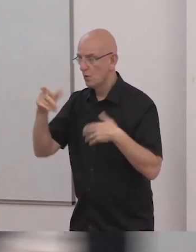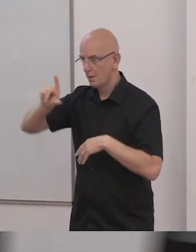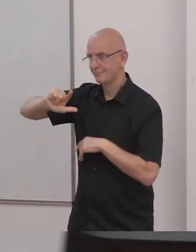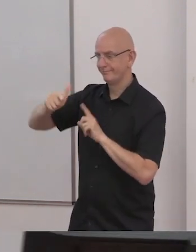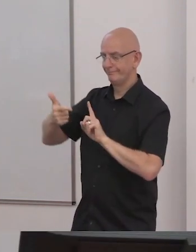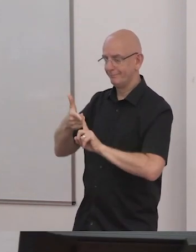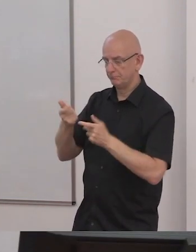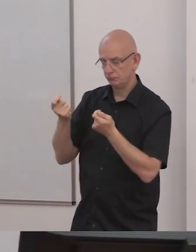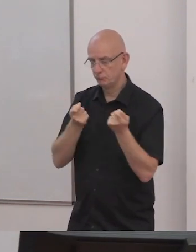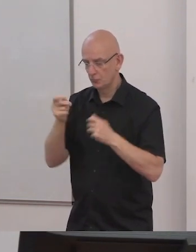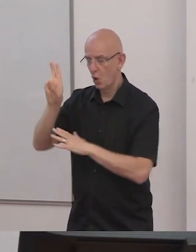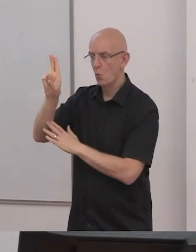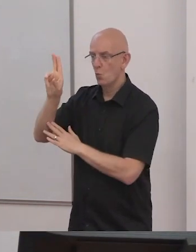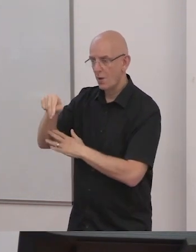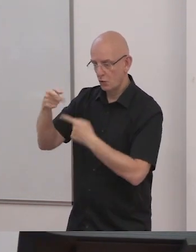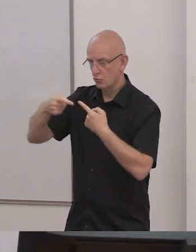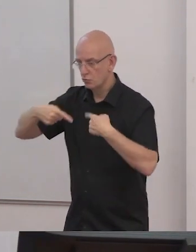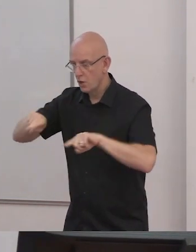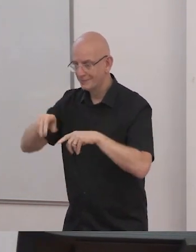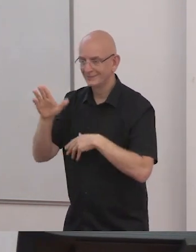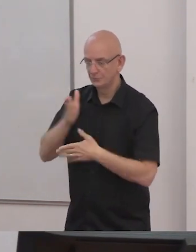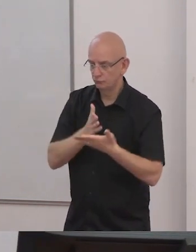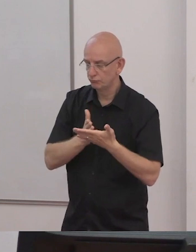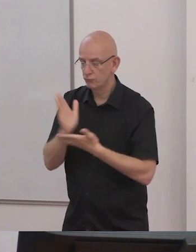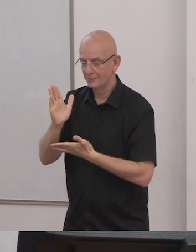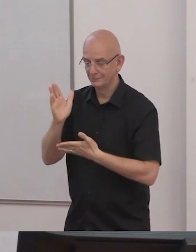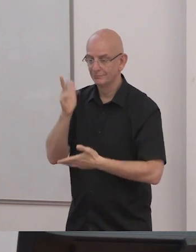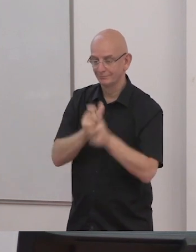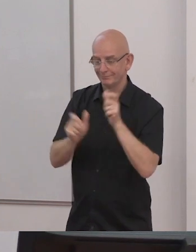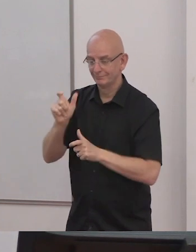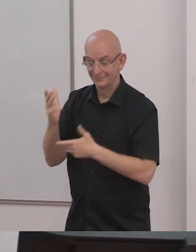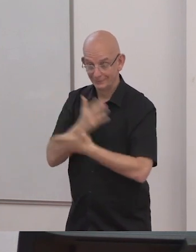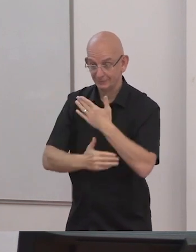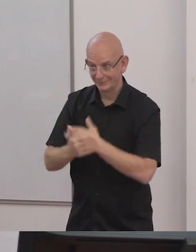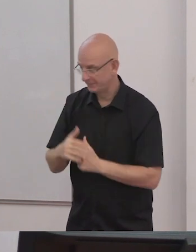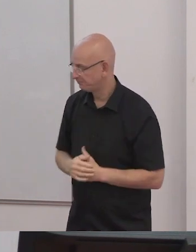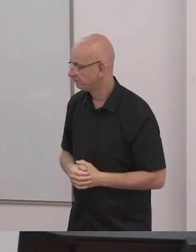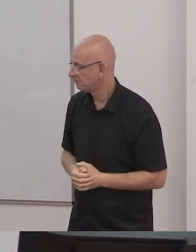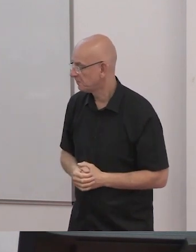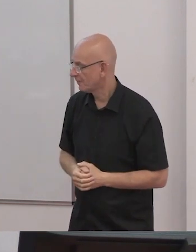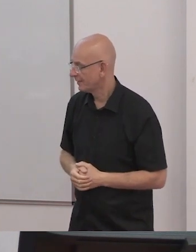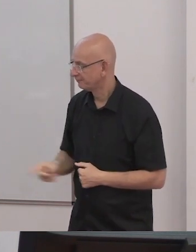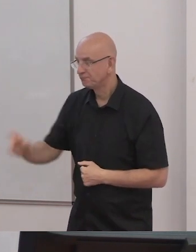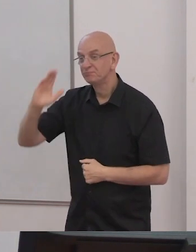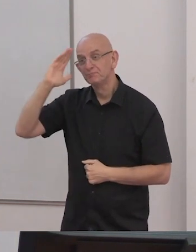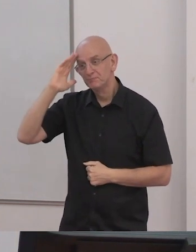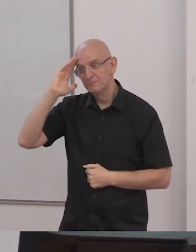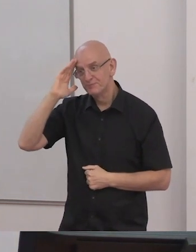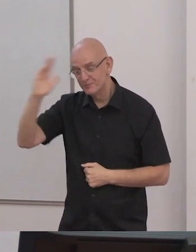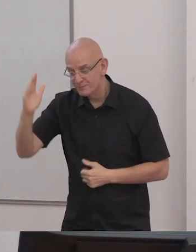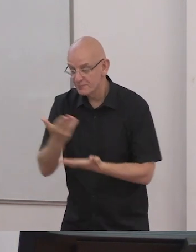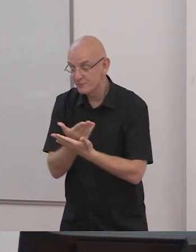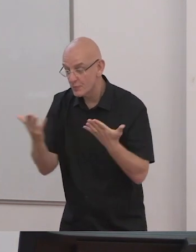thank you very much and good morning everybody this morning what I want to actually start with is an